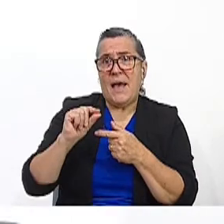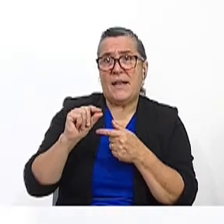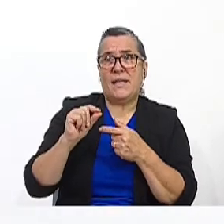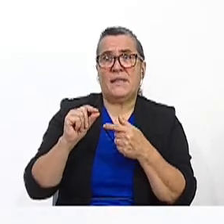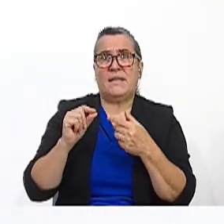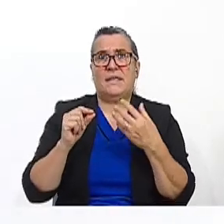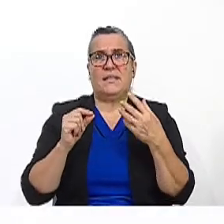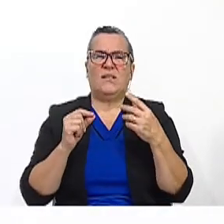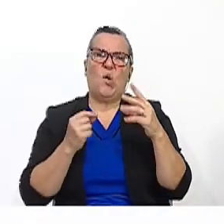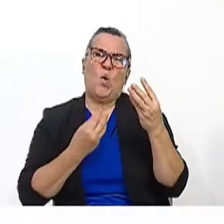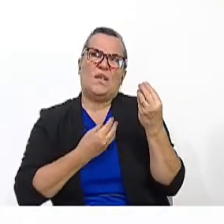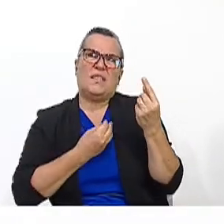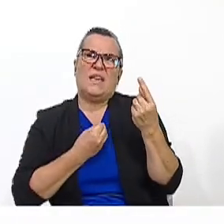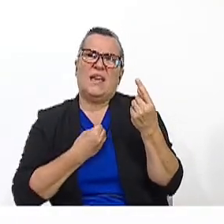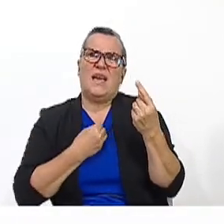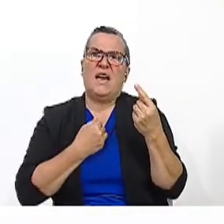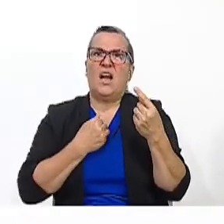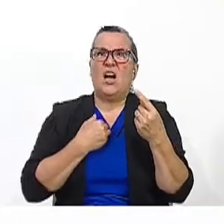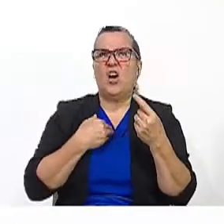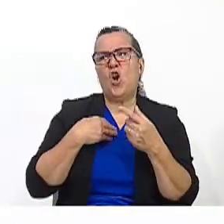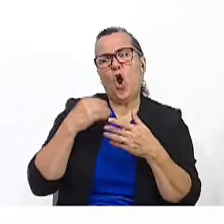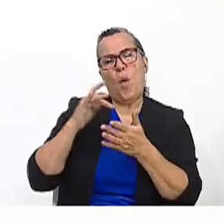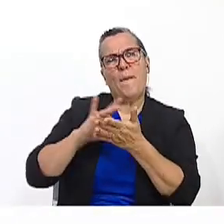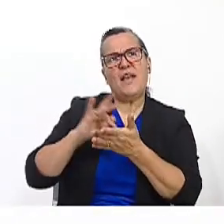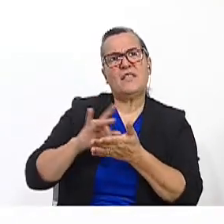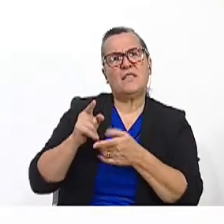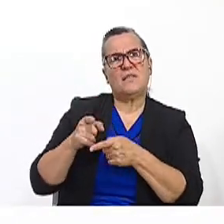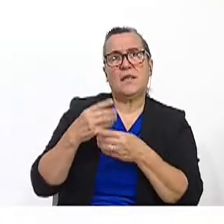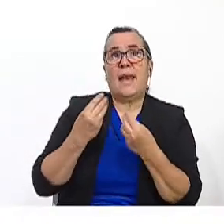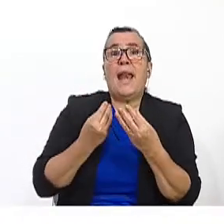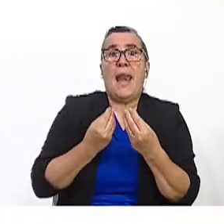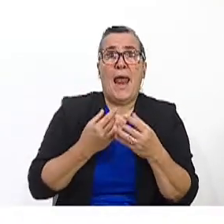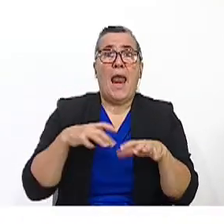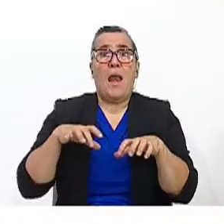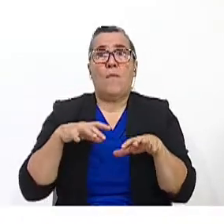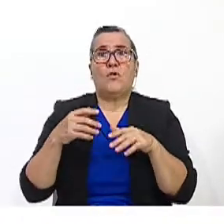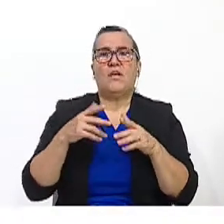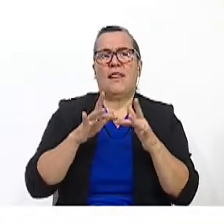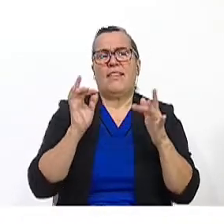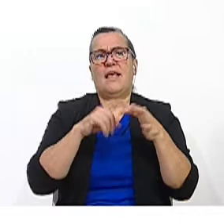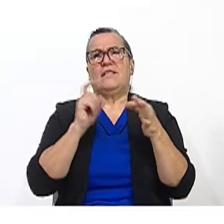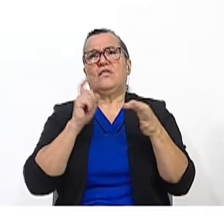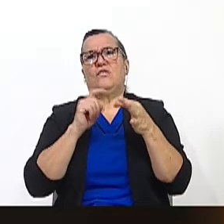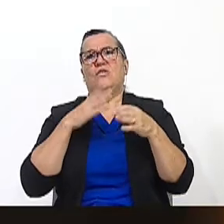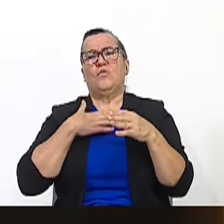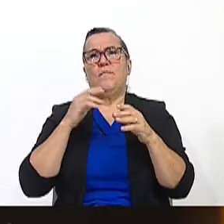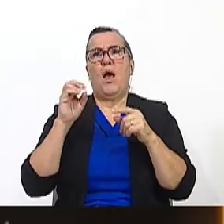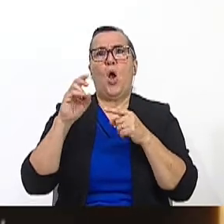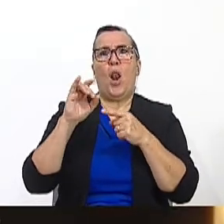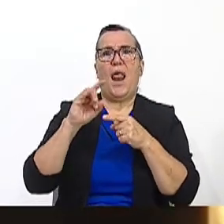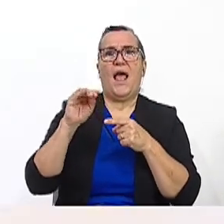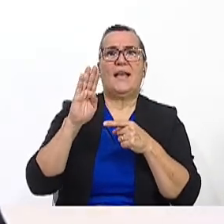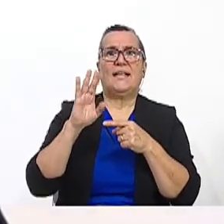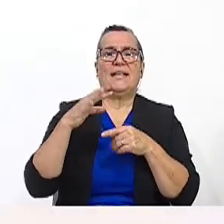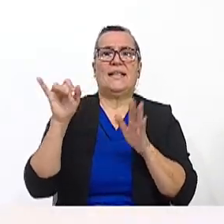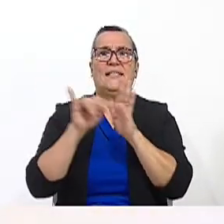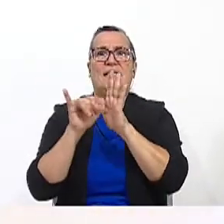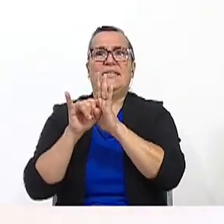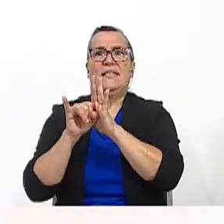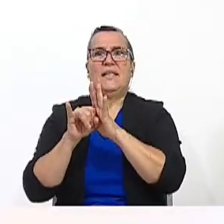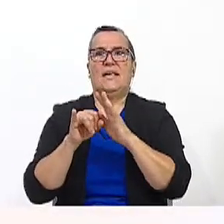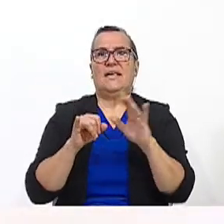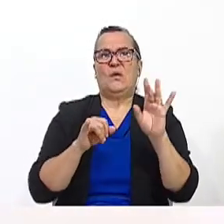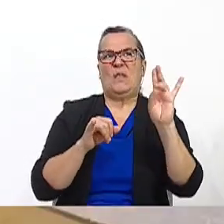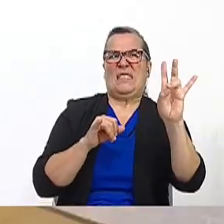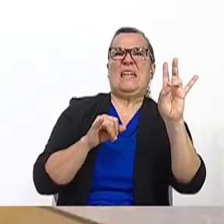would scare me. If I did not have my smartphone with me. I would be nervous because I would be disconnected from my online identity. Oh, it's seven.